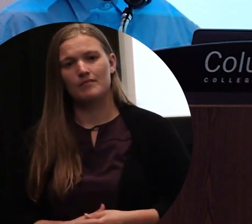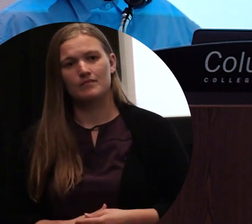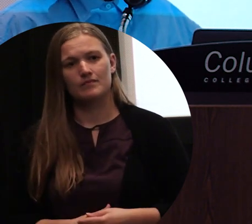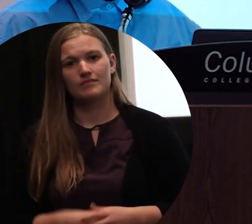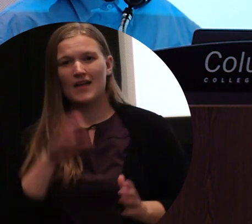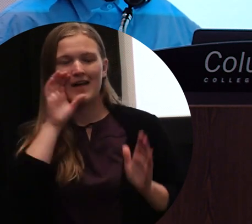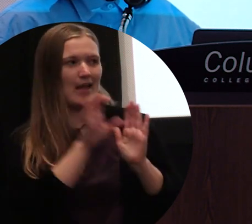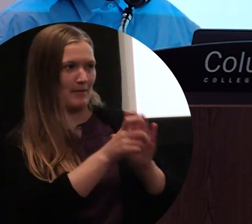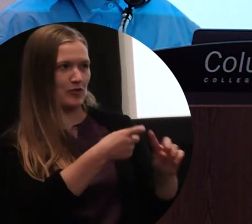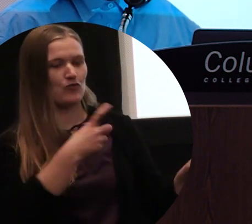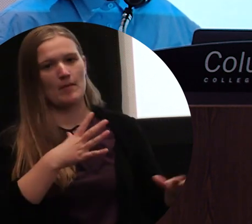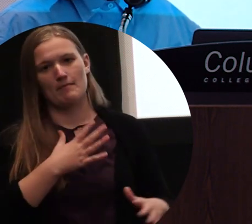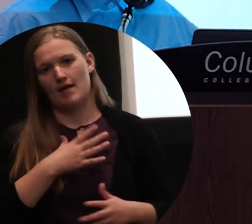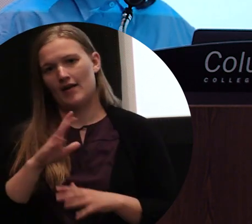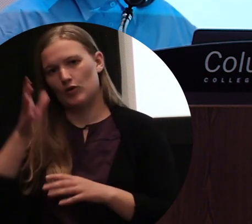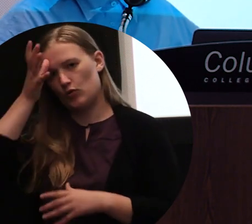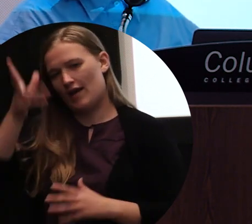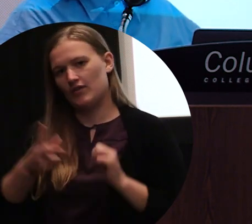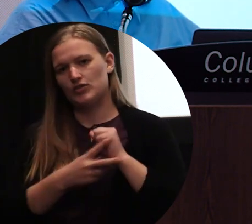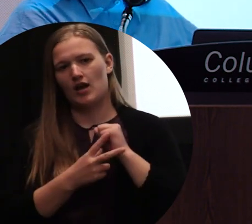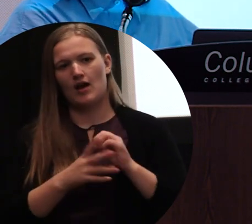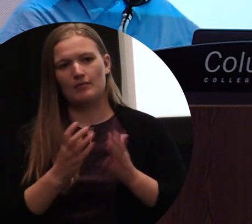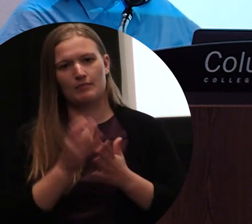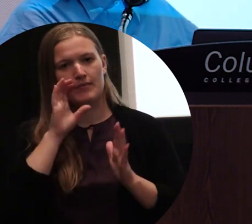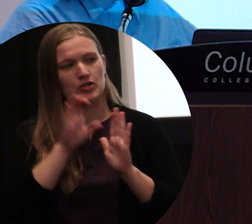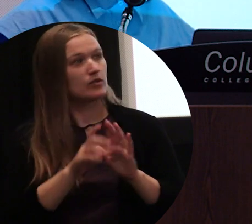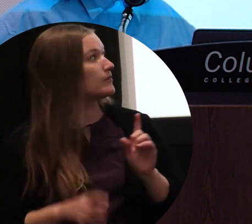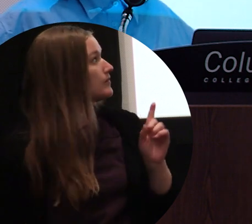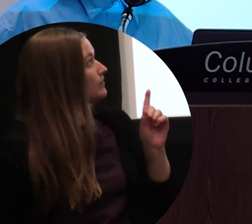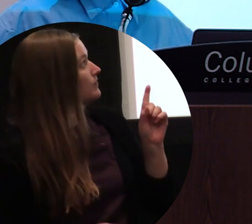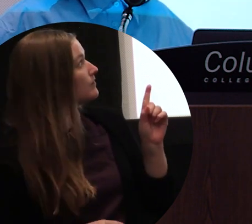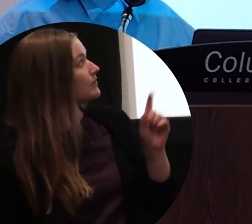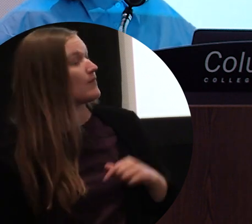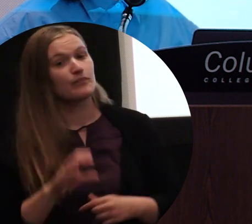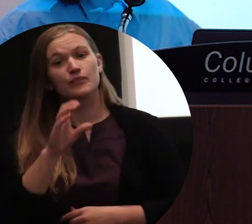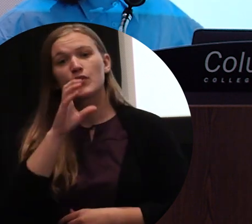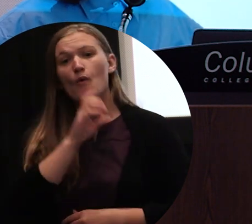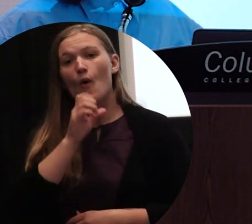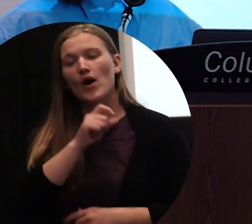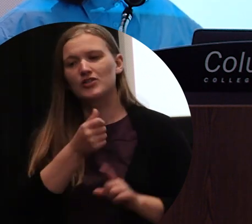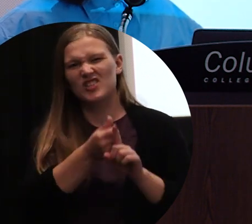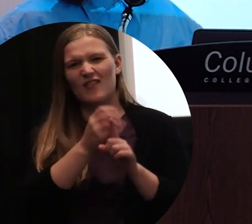Another image from the archive. In the book, it's foil stamped, these orange parts, which is like a really cool thing.